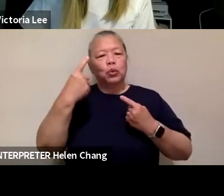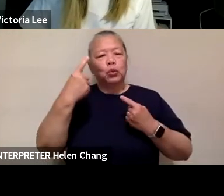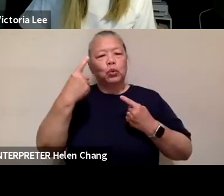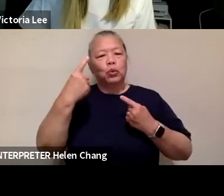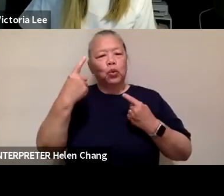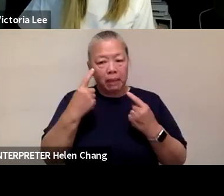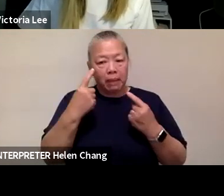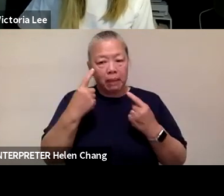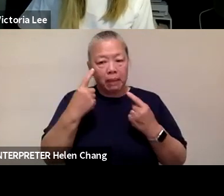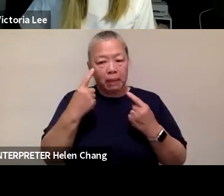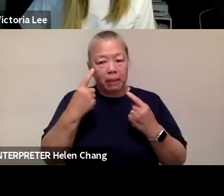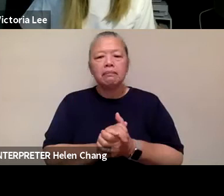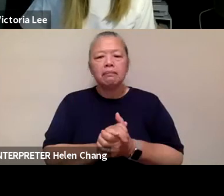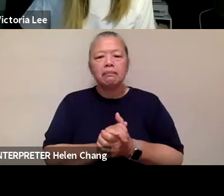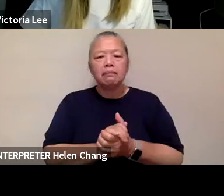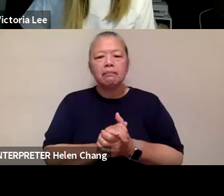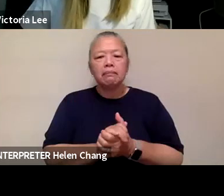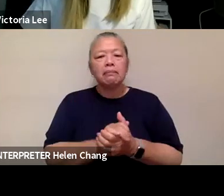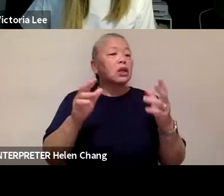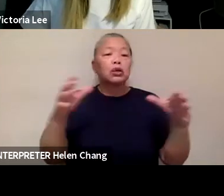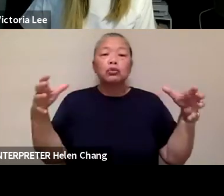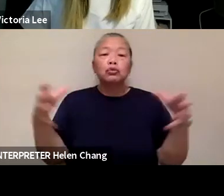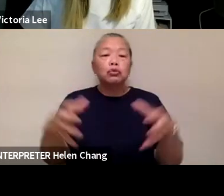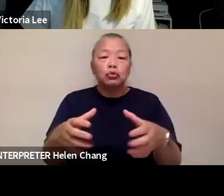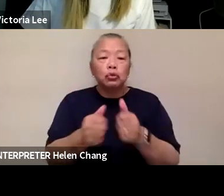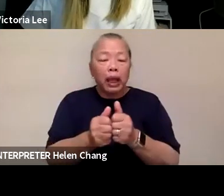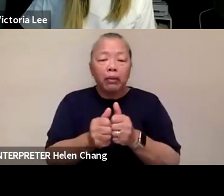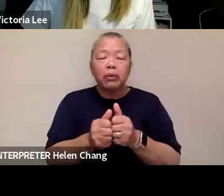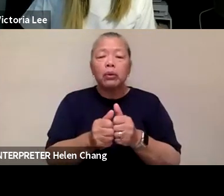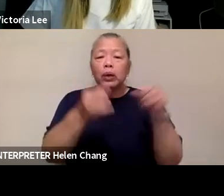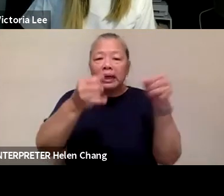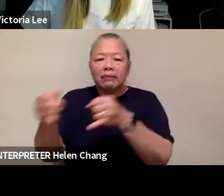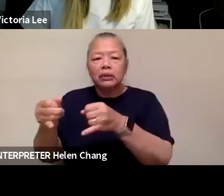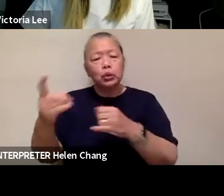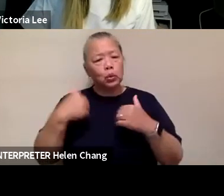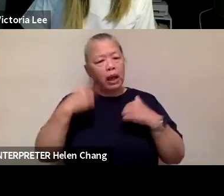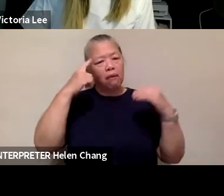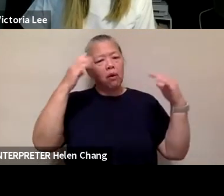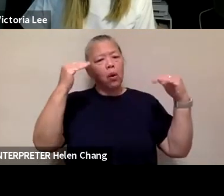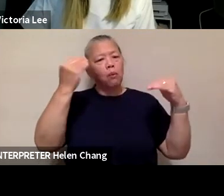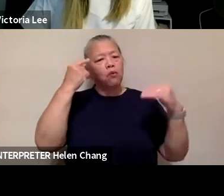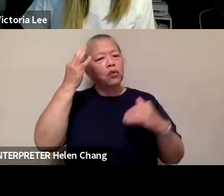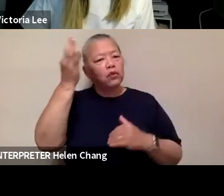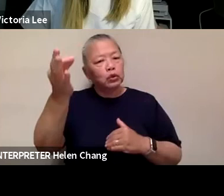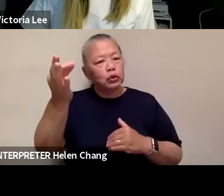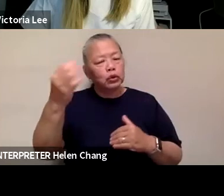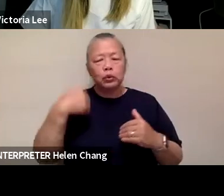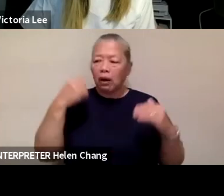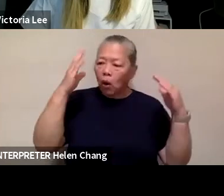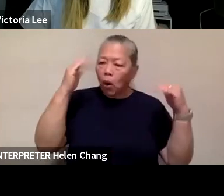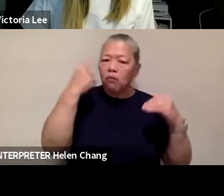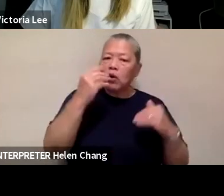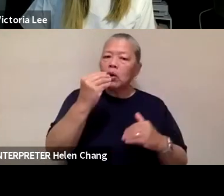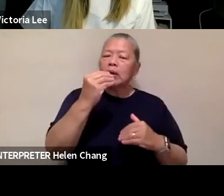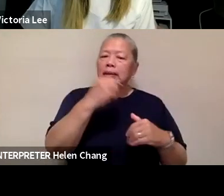collective and individually, are you hopeful? Are you hopeful for the future of Chinese food in America? And